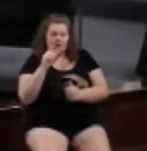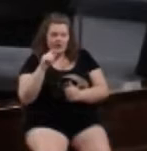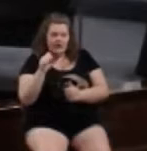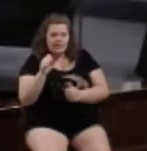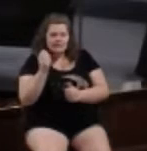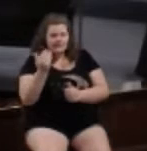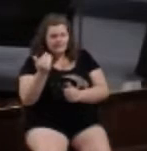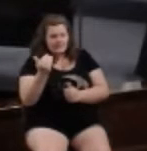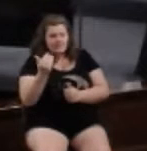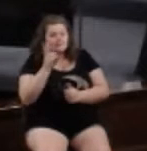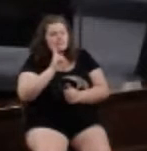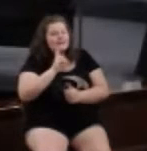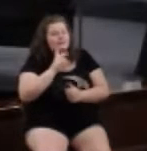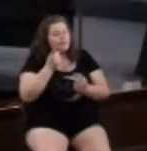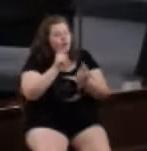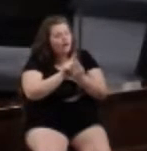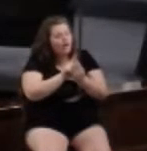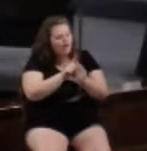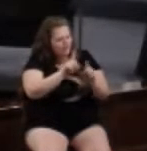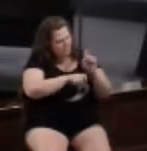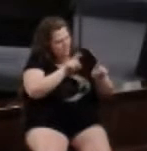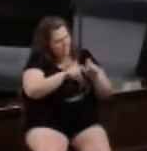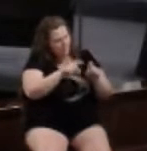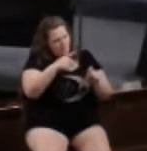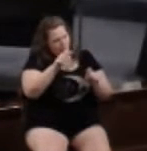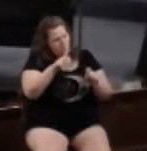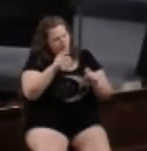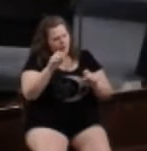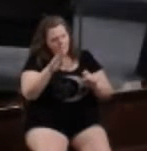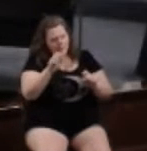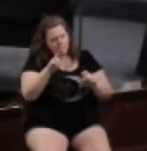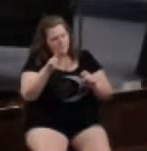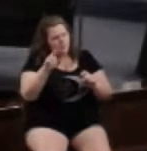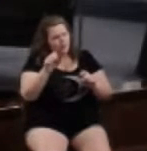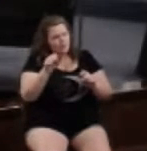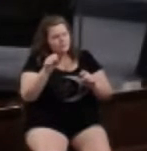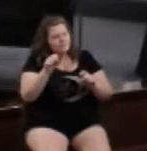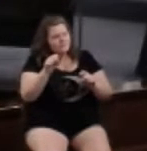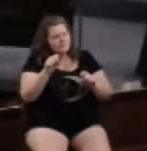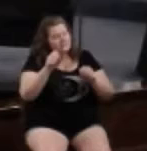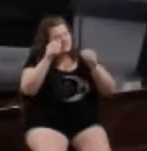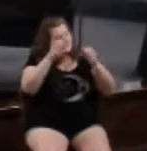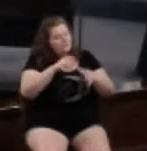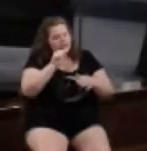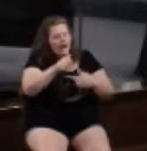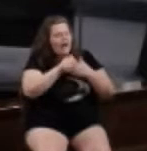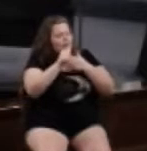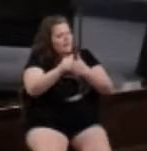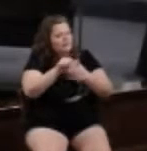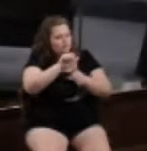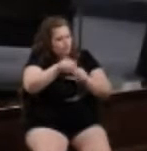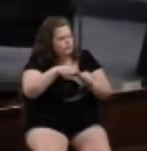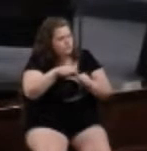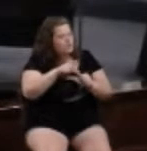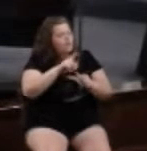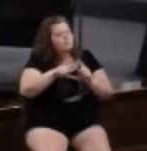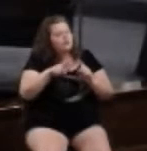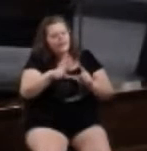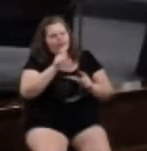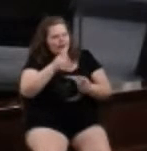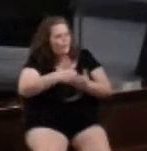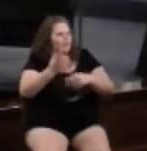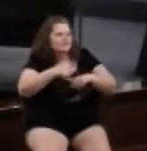15, when people came and questioned Paul and Barnabas' teaching of not needing circumcision, they did not waste time arguing with them.